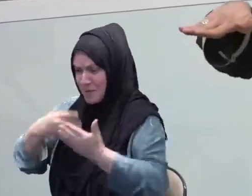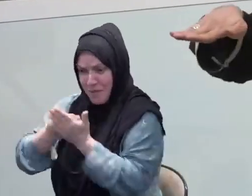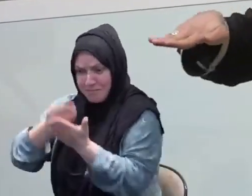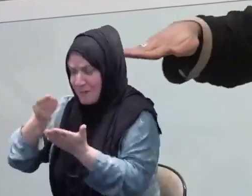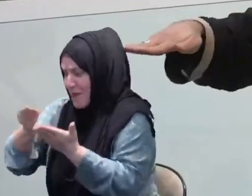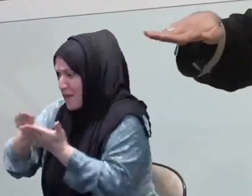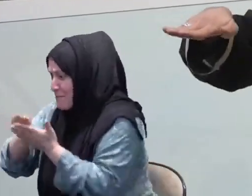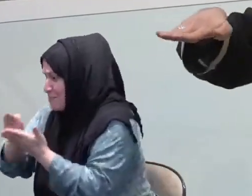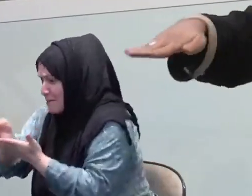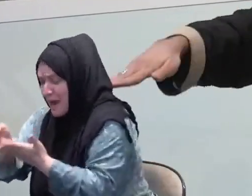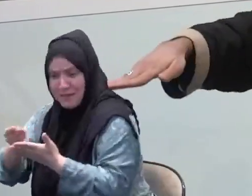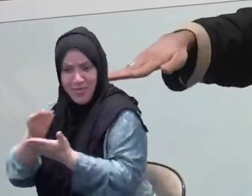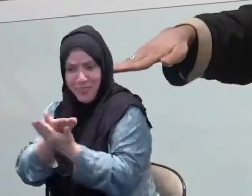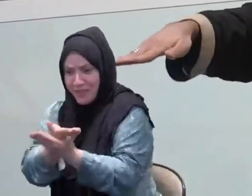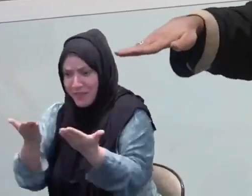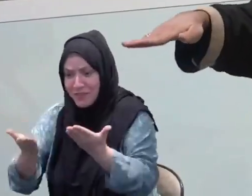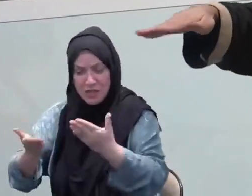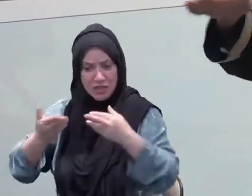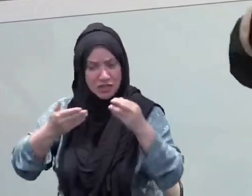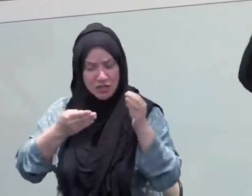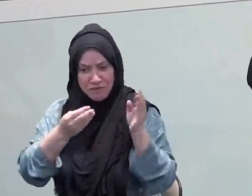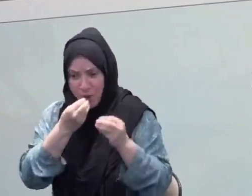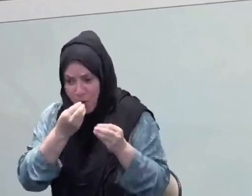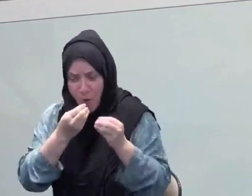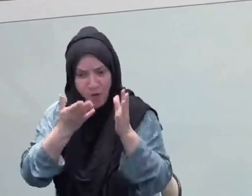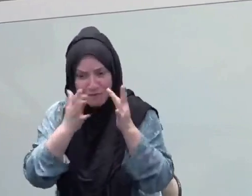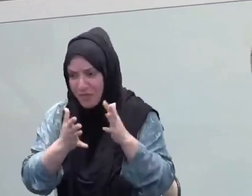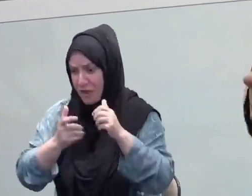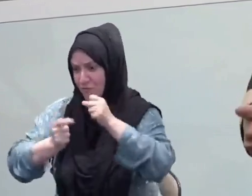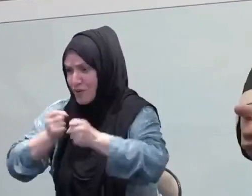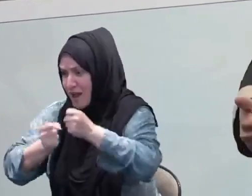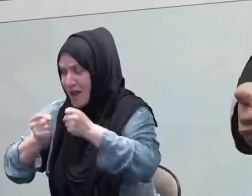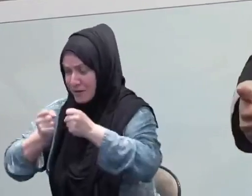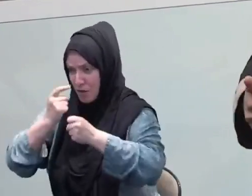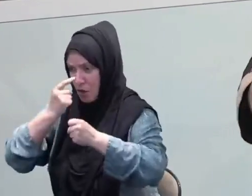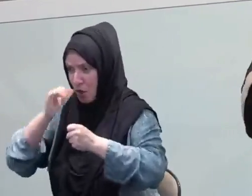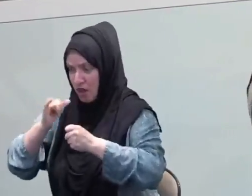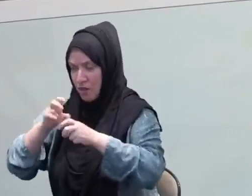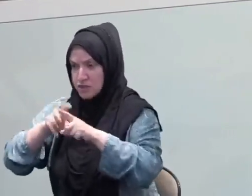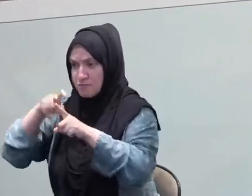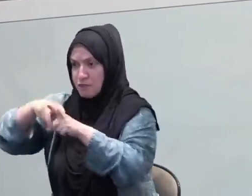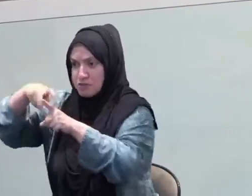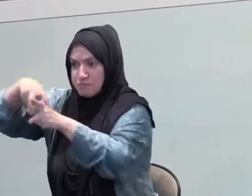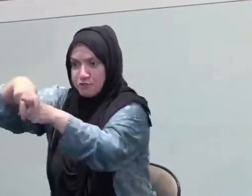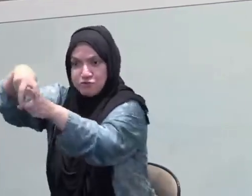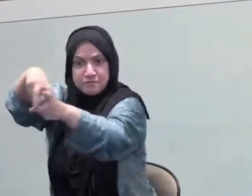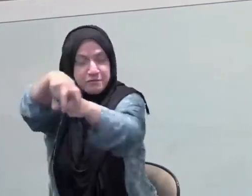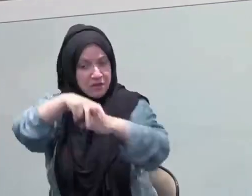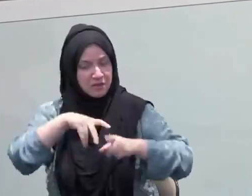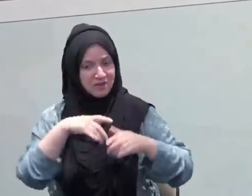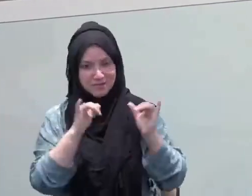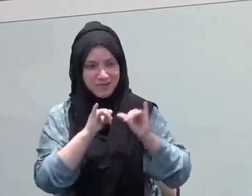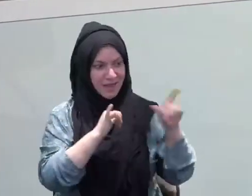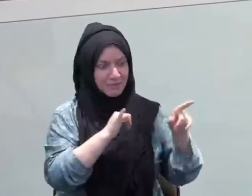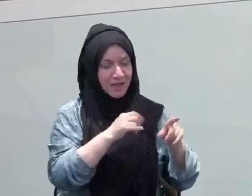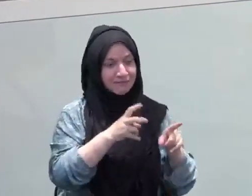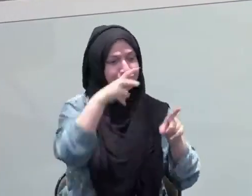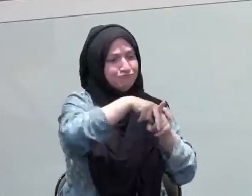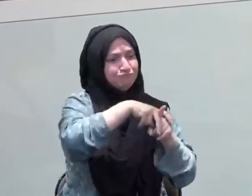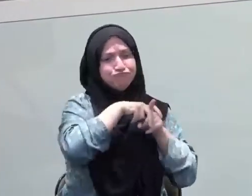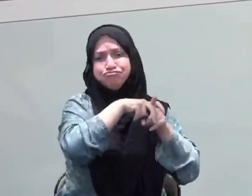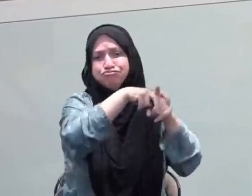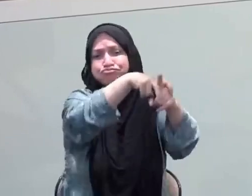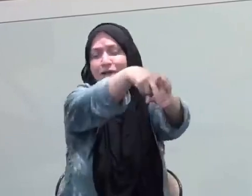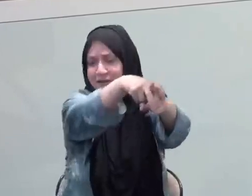move across it intentionally. And so when you're charting out your Ramadan, you are already taking into